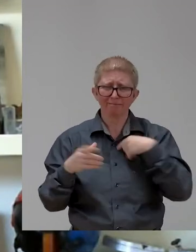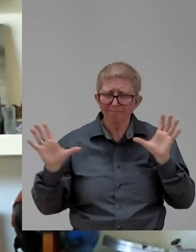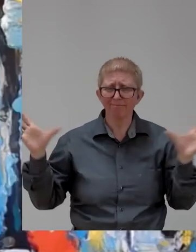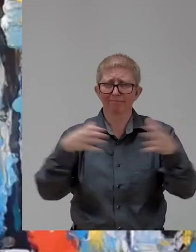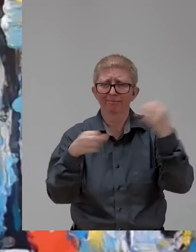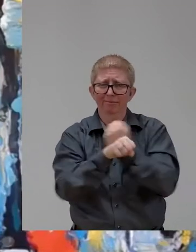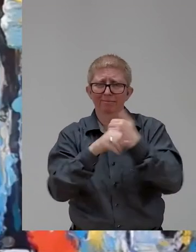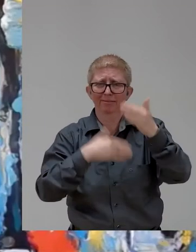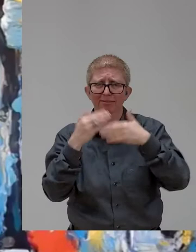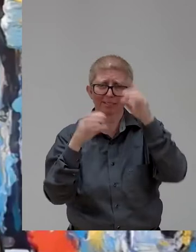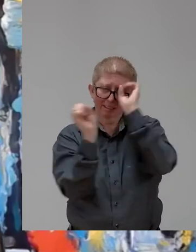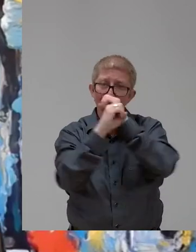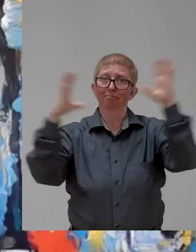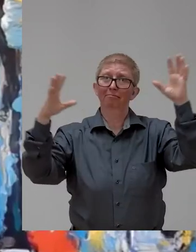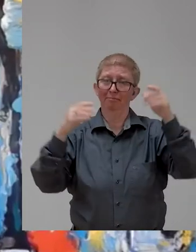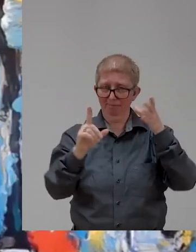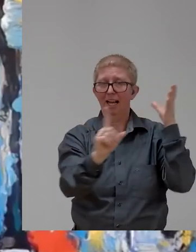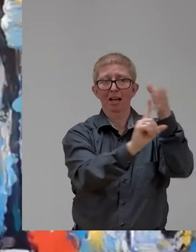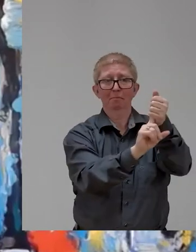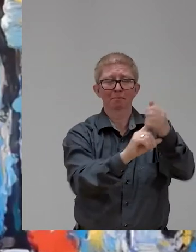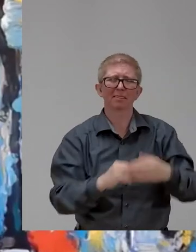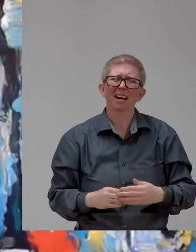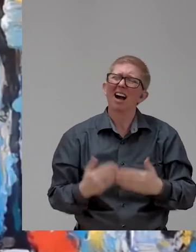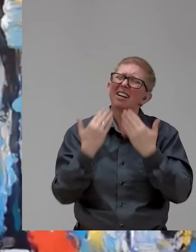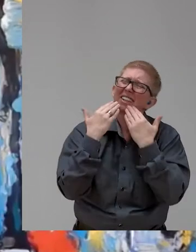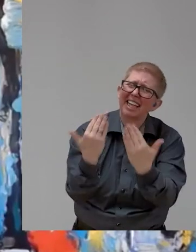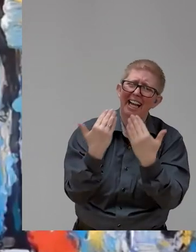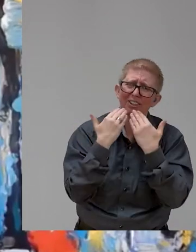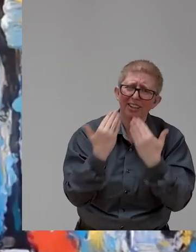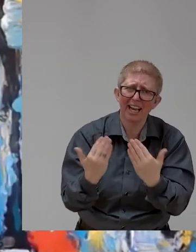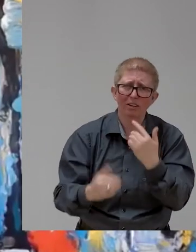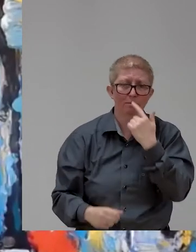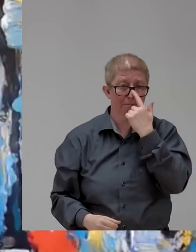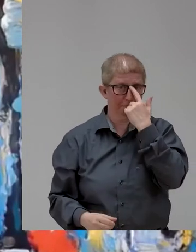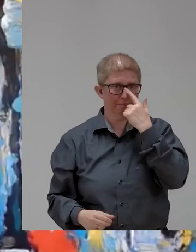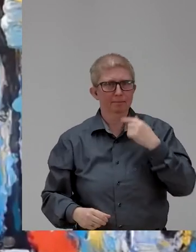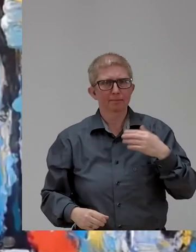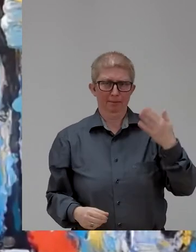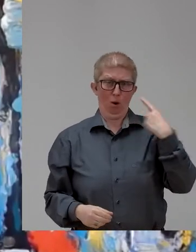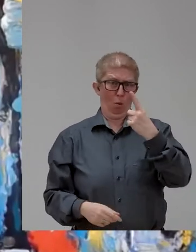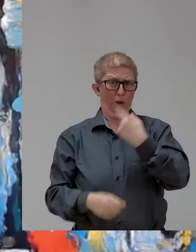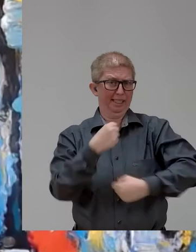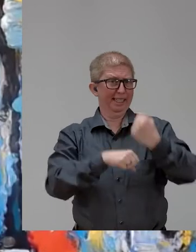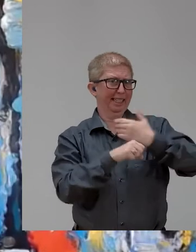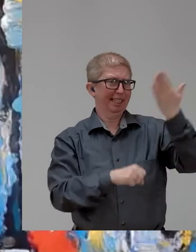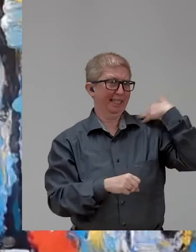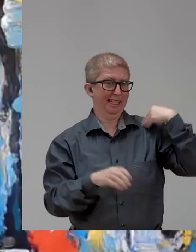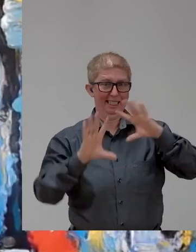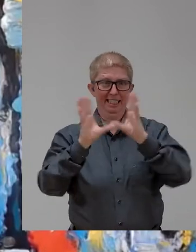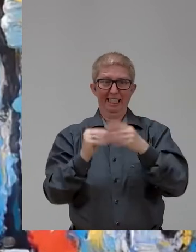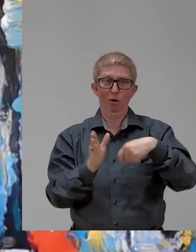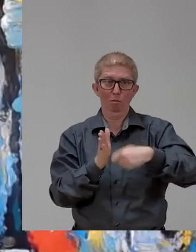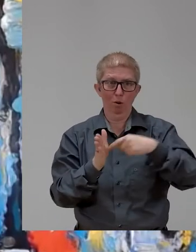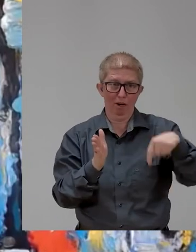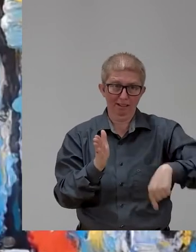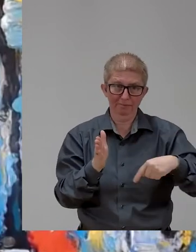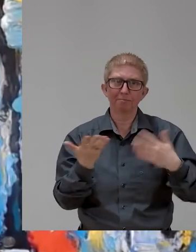Thank you very much. And I think that the last year, since last year's Zero Project, technology has basically filled our